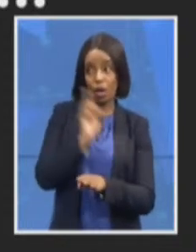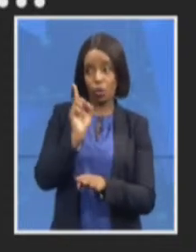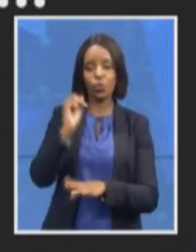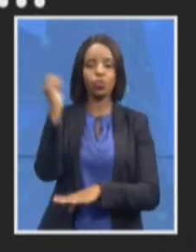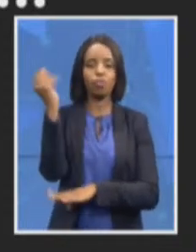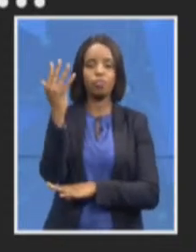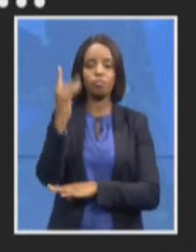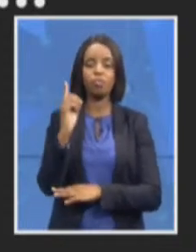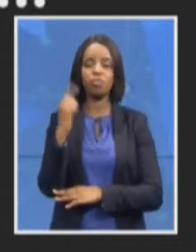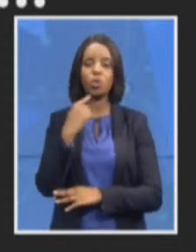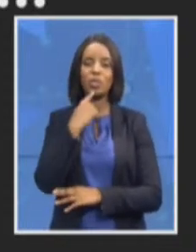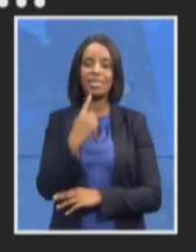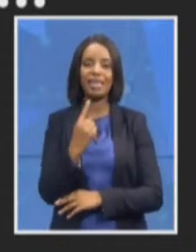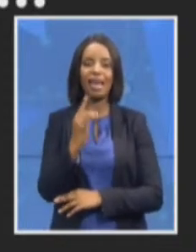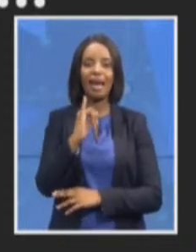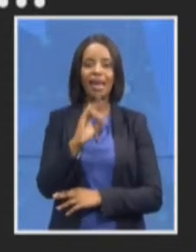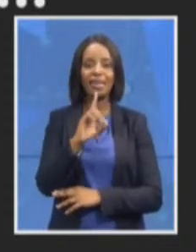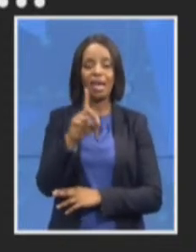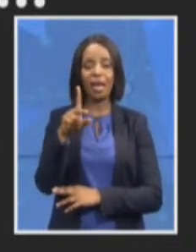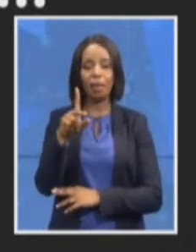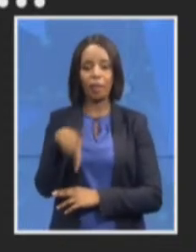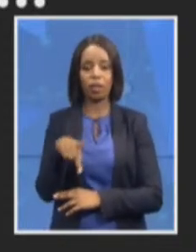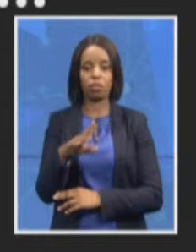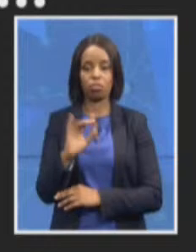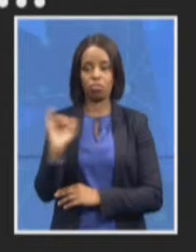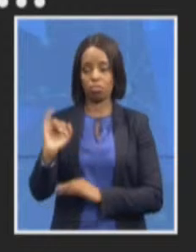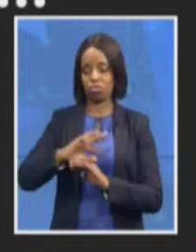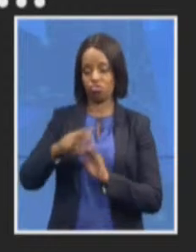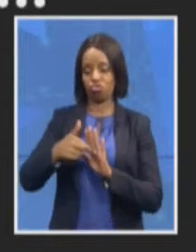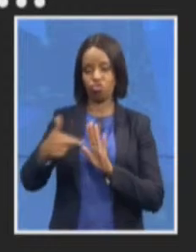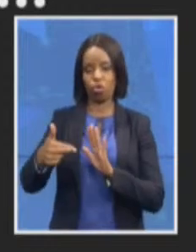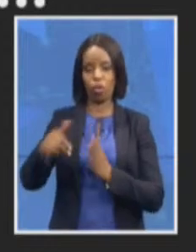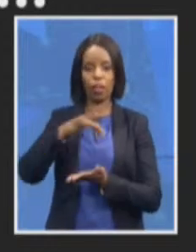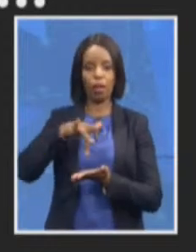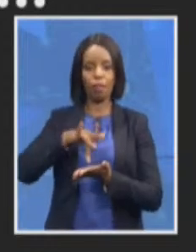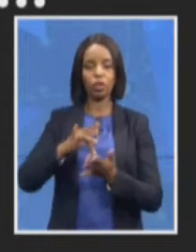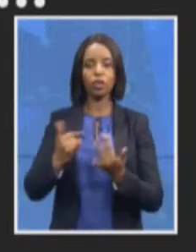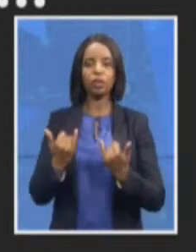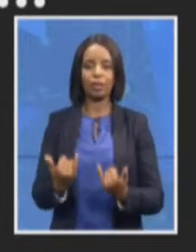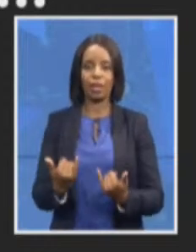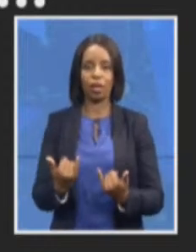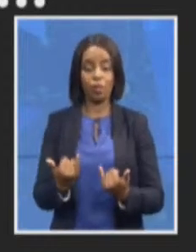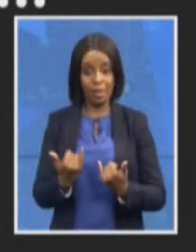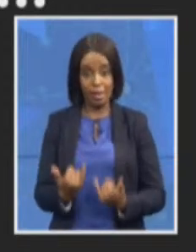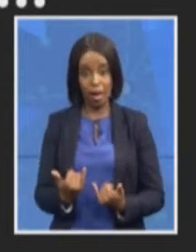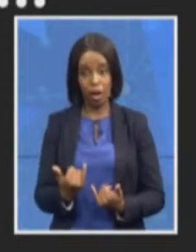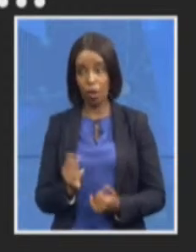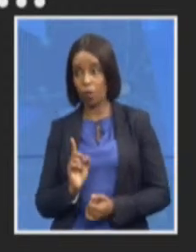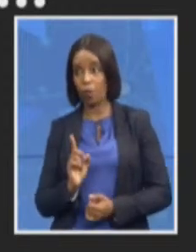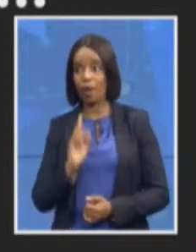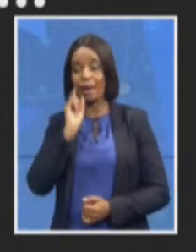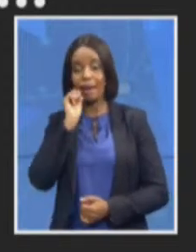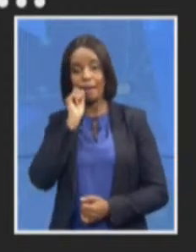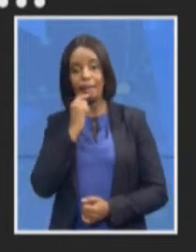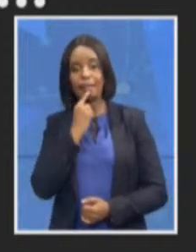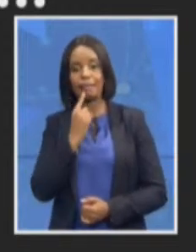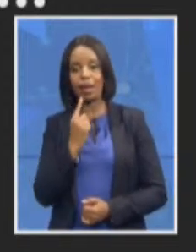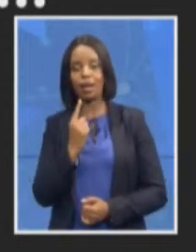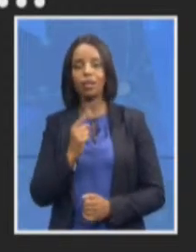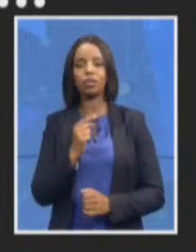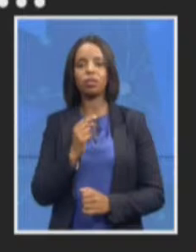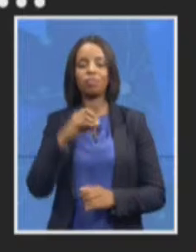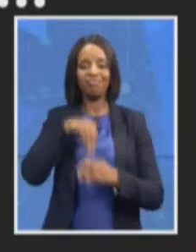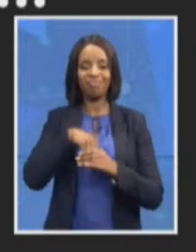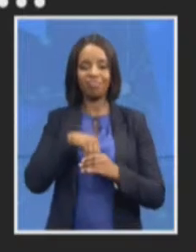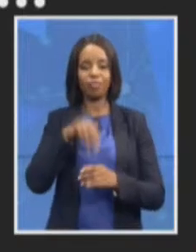and advocate to cock just now spoke of being poised to act the NPA if you look over your last two years what would you